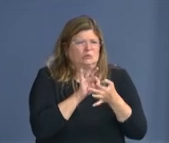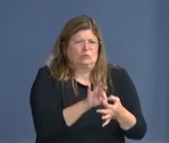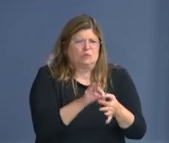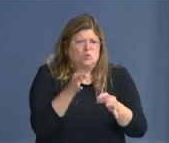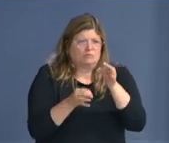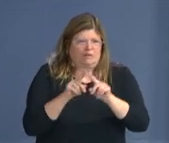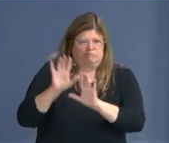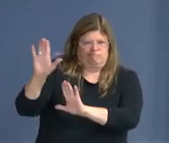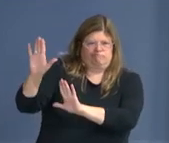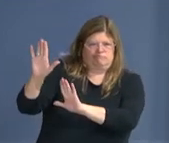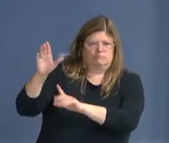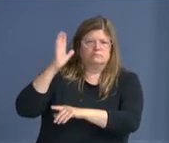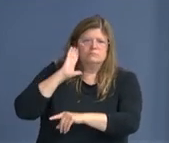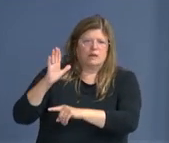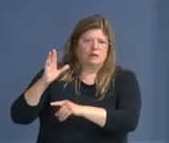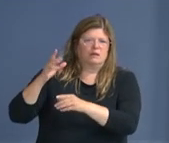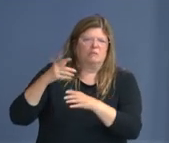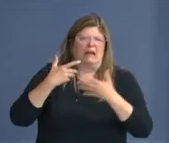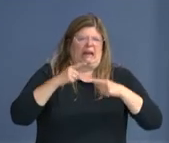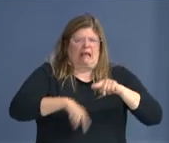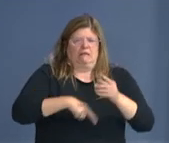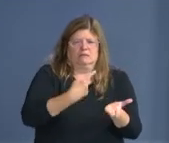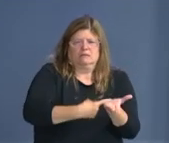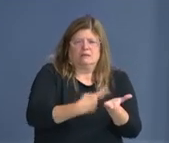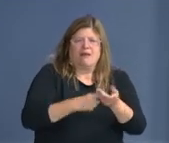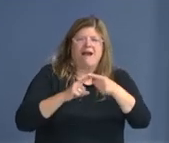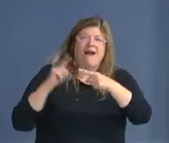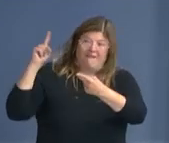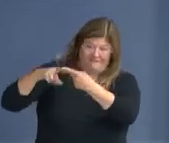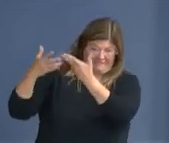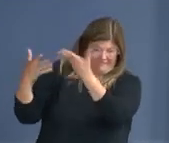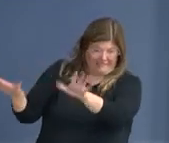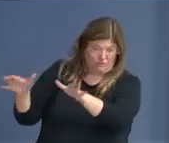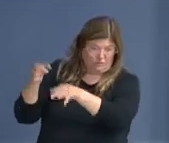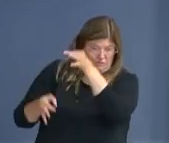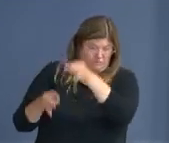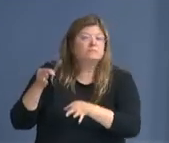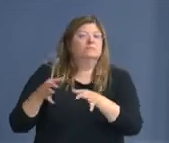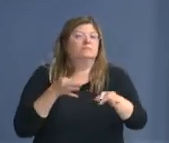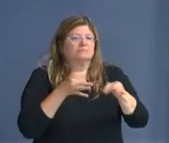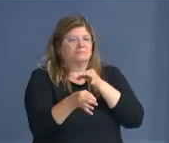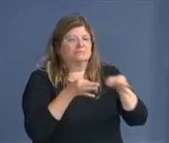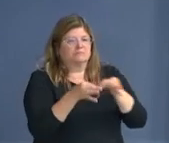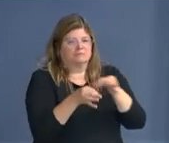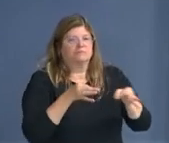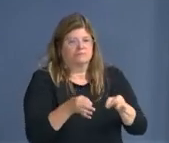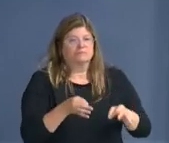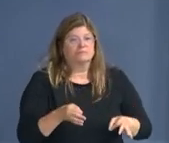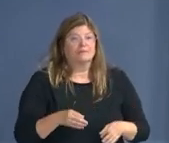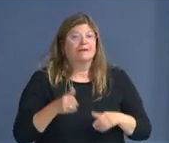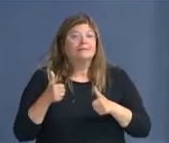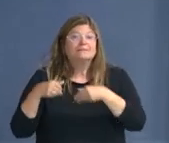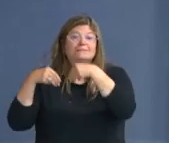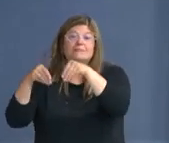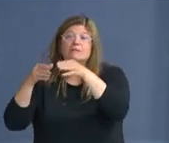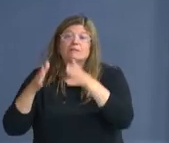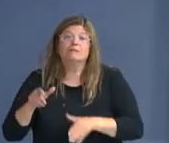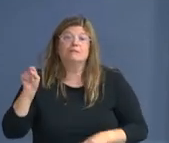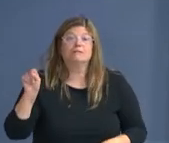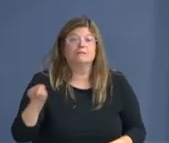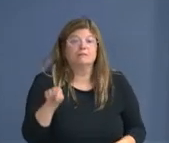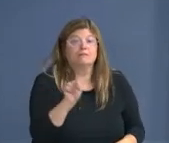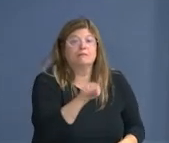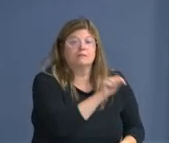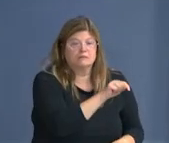speak to it. But we are participating in that process. And just like other retailers were not able